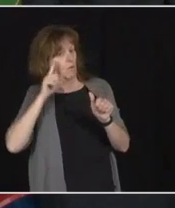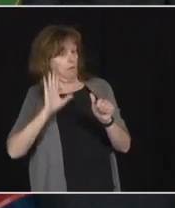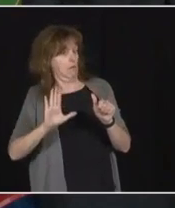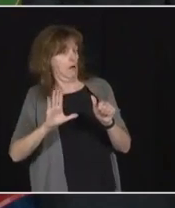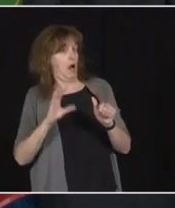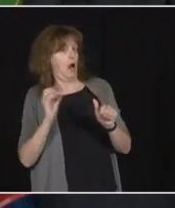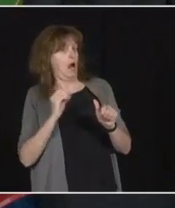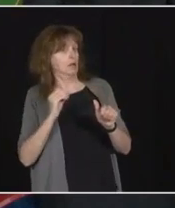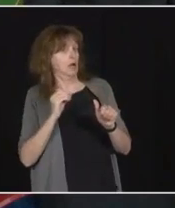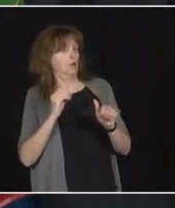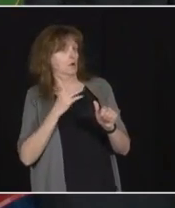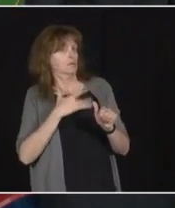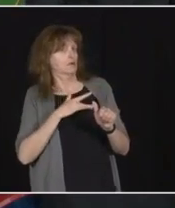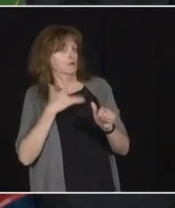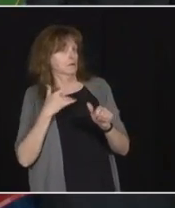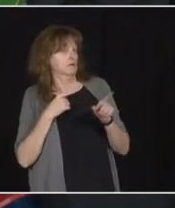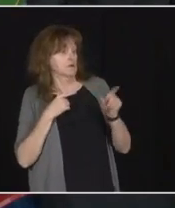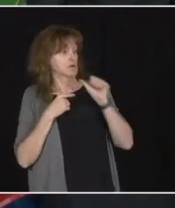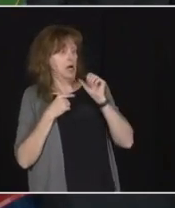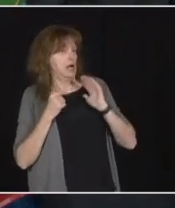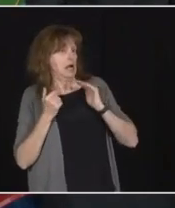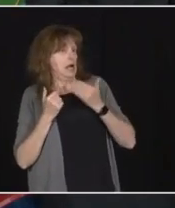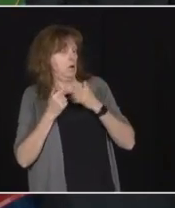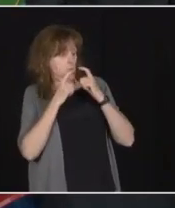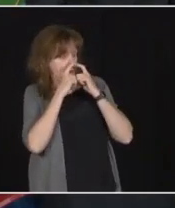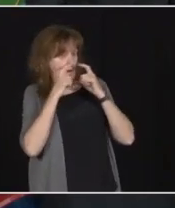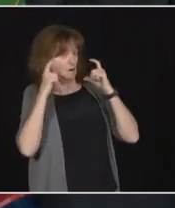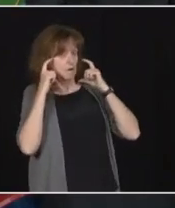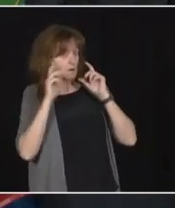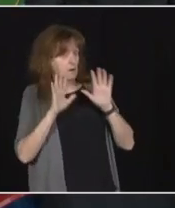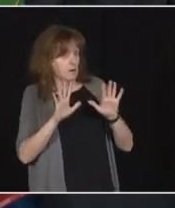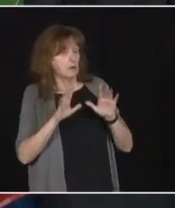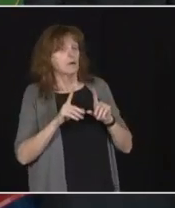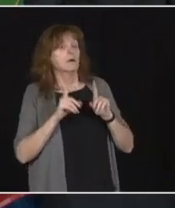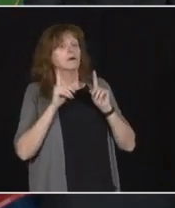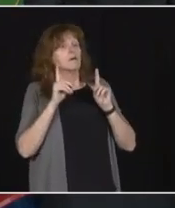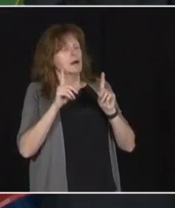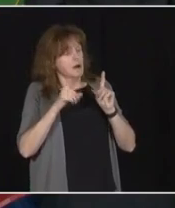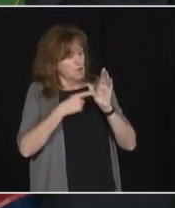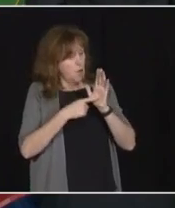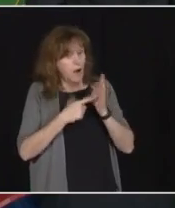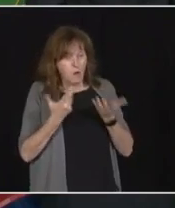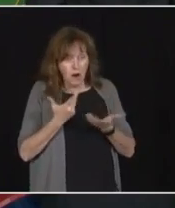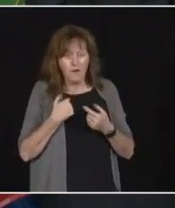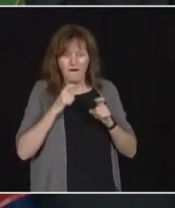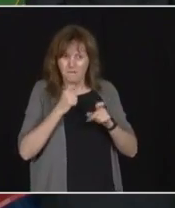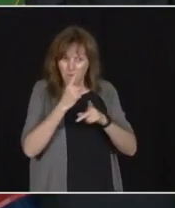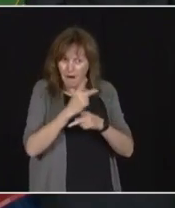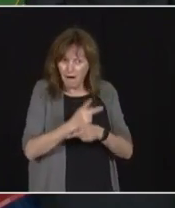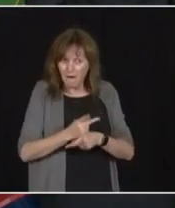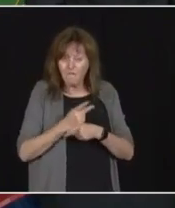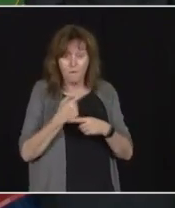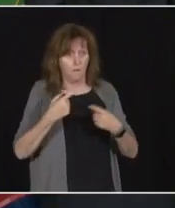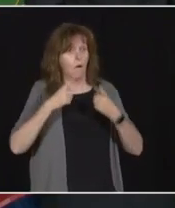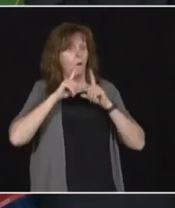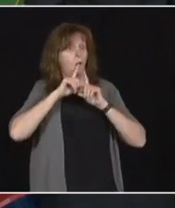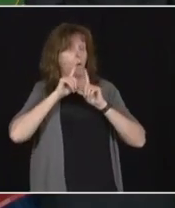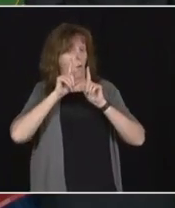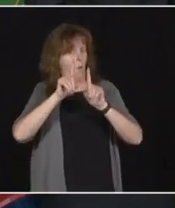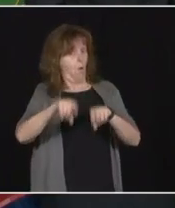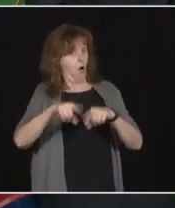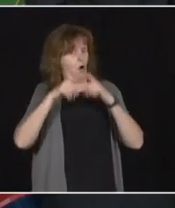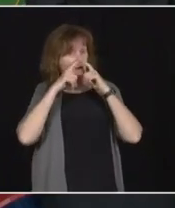But I think what it tells as we go forward, we all need to be very careful if we're ordering PPE from another